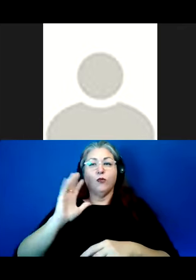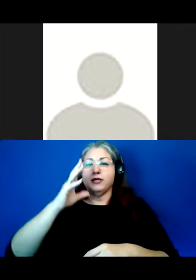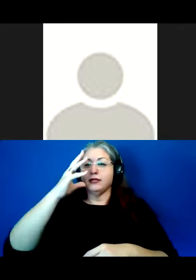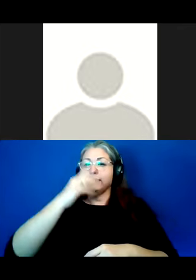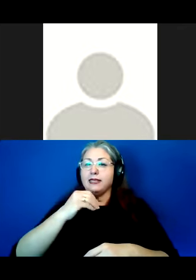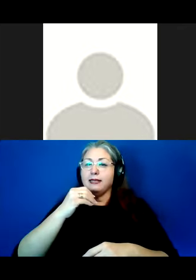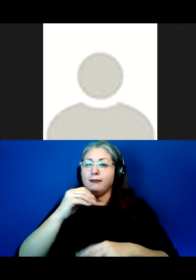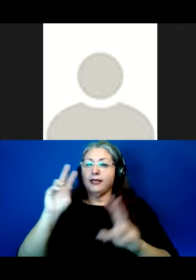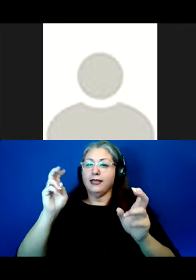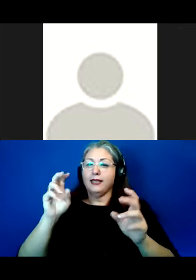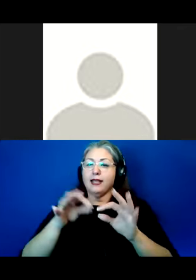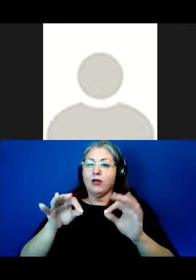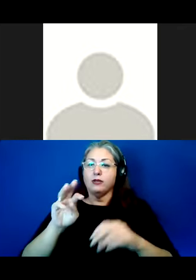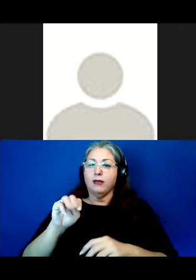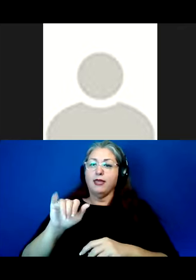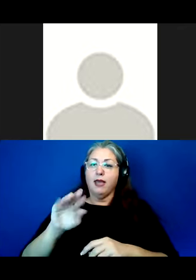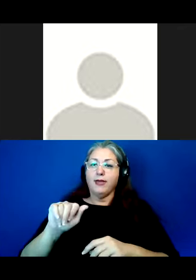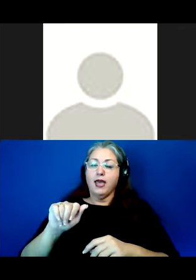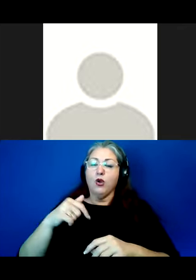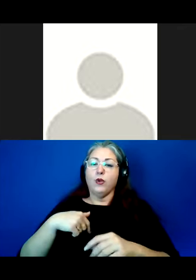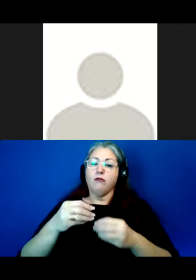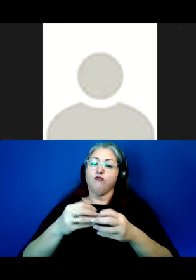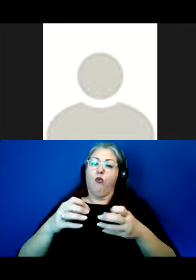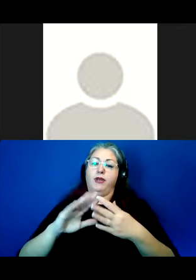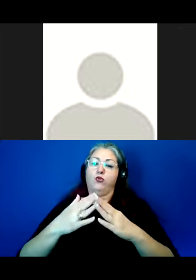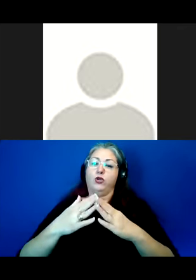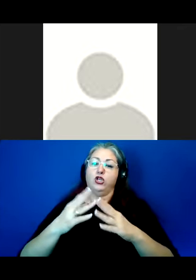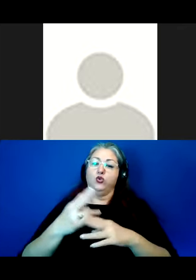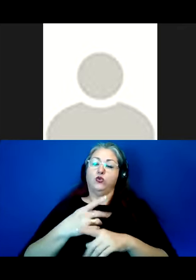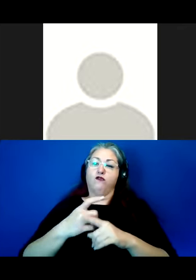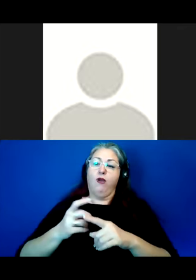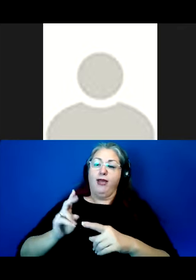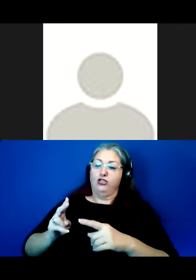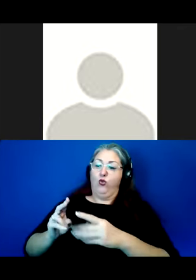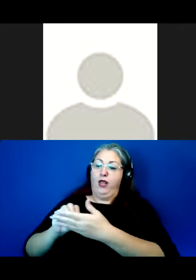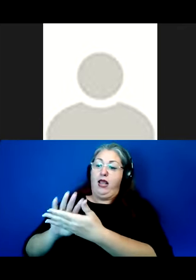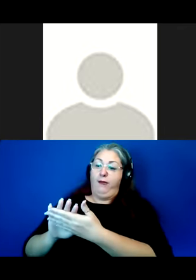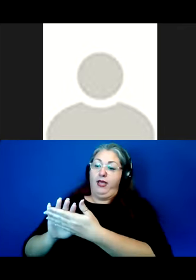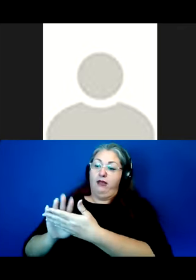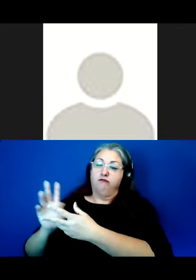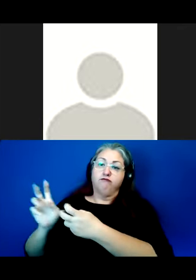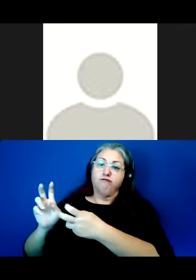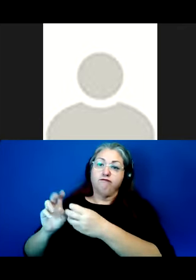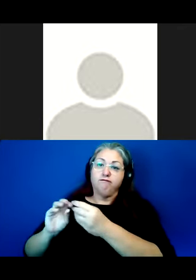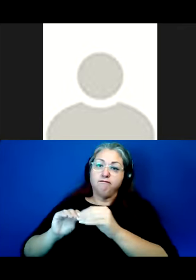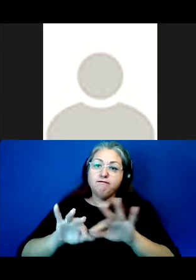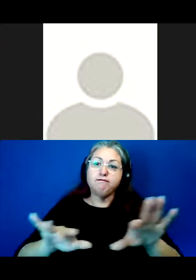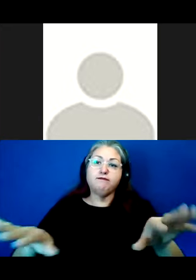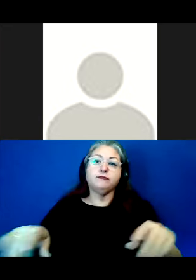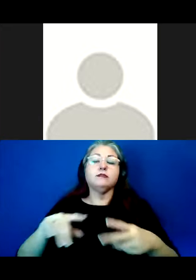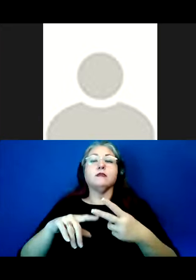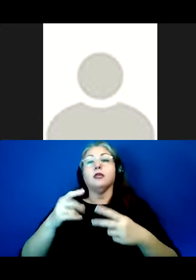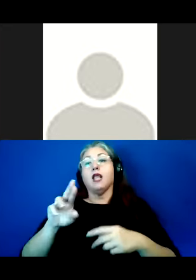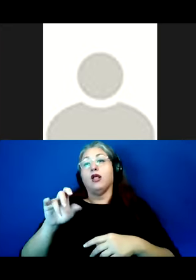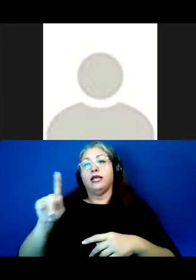Miamia, which was brought back into community use from historical documentation. Additionally, Dr. Leonard